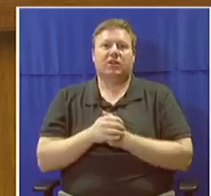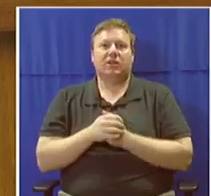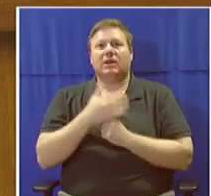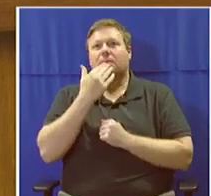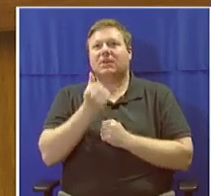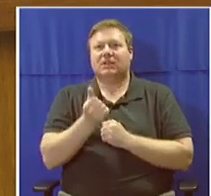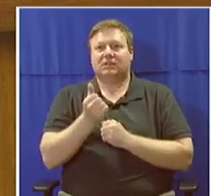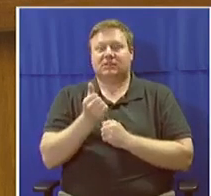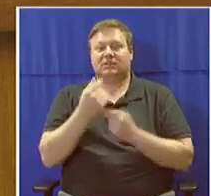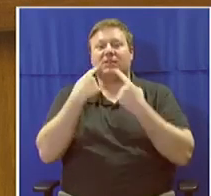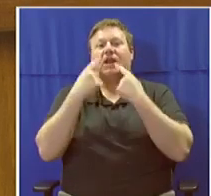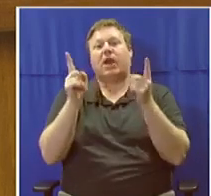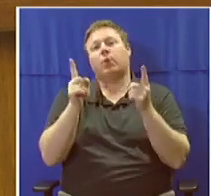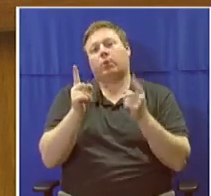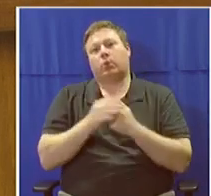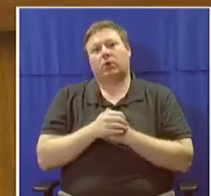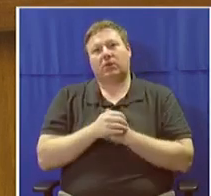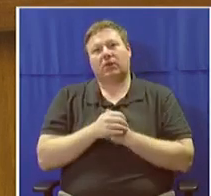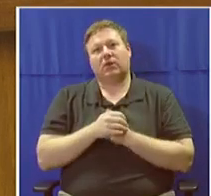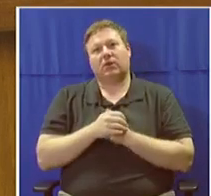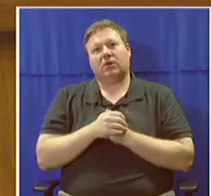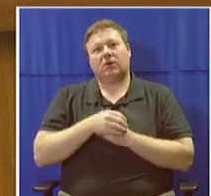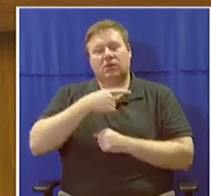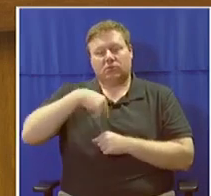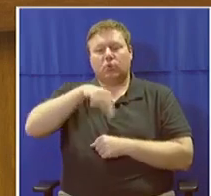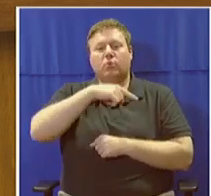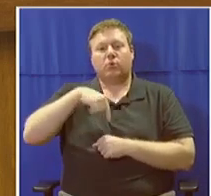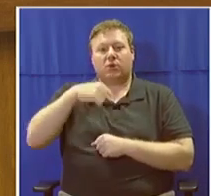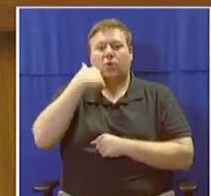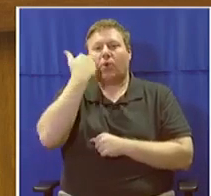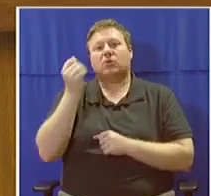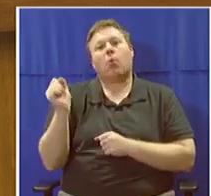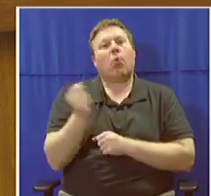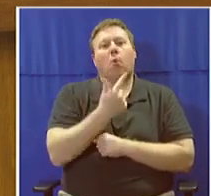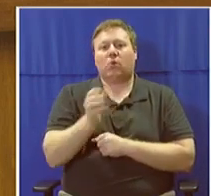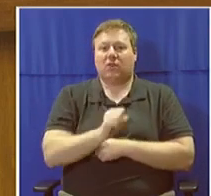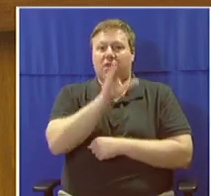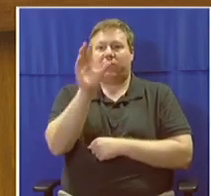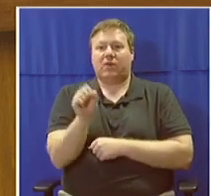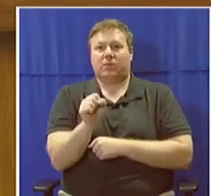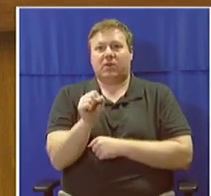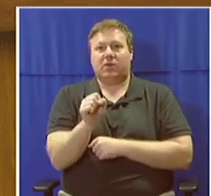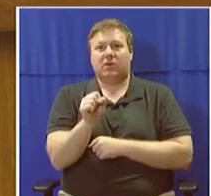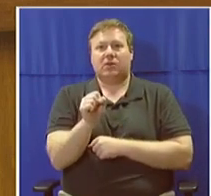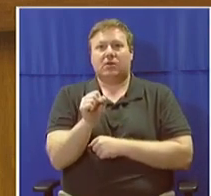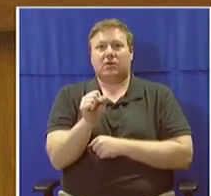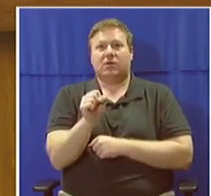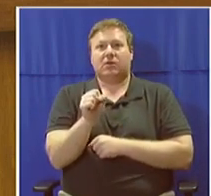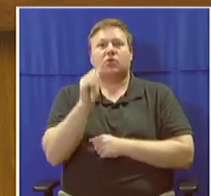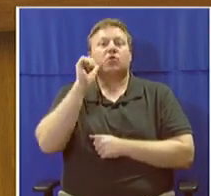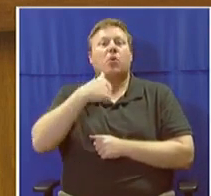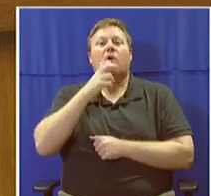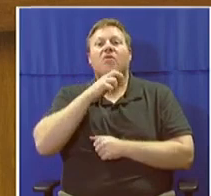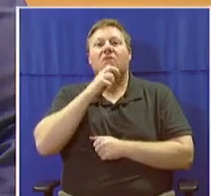make the following announcement, that we would like all South Africans, tomorrow on Friday